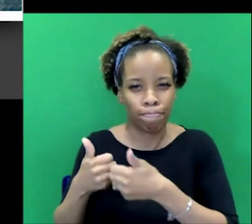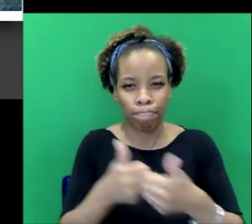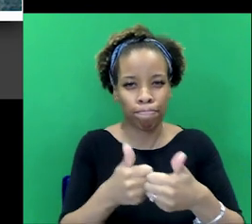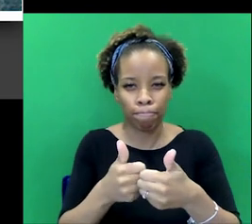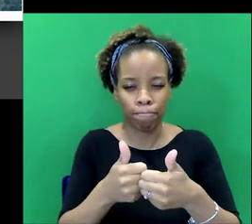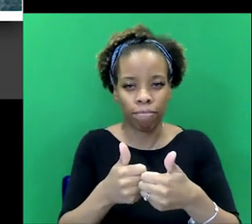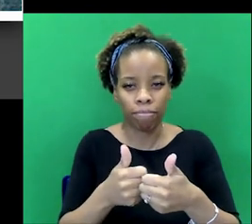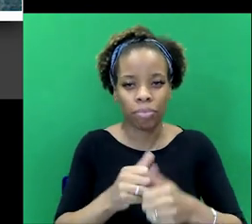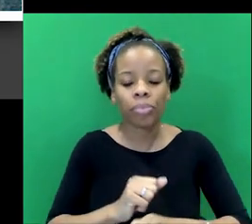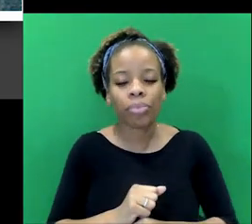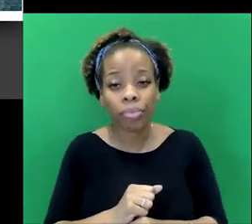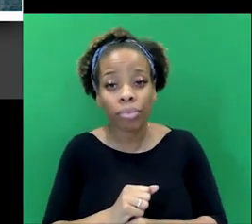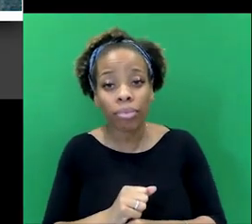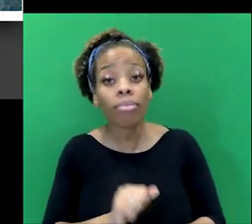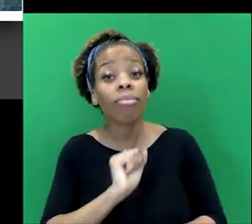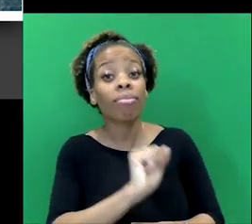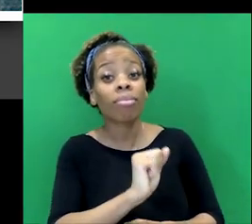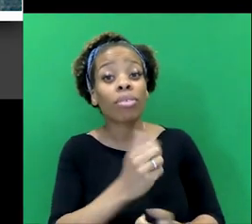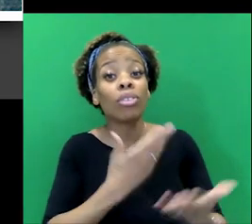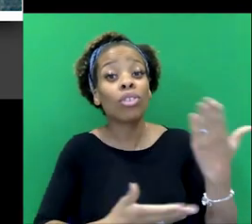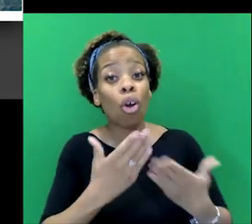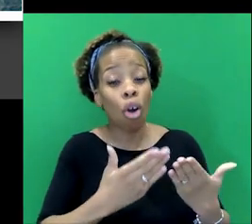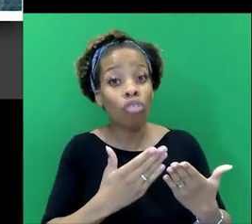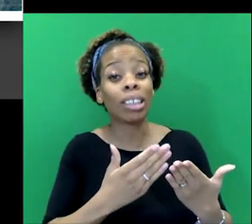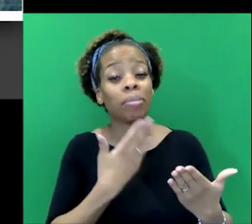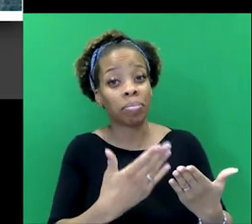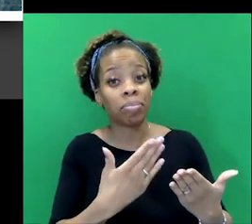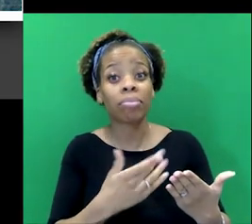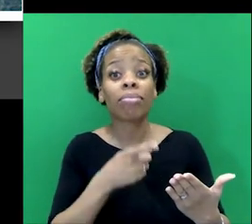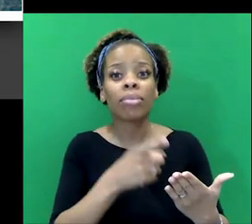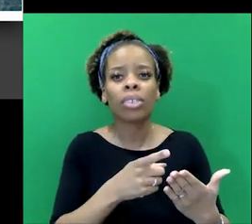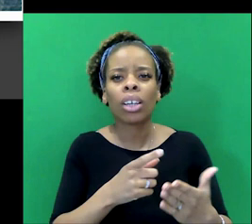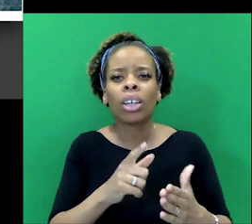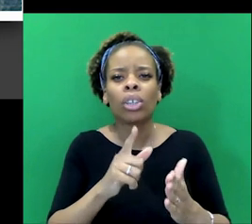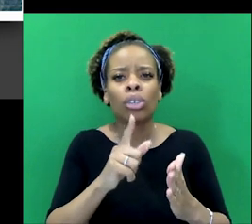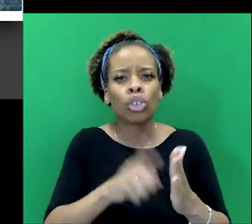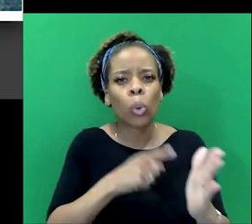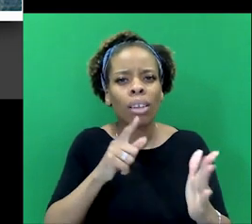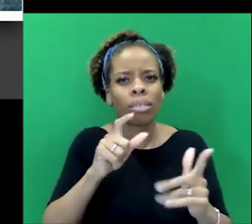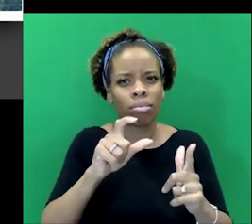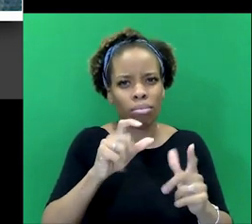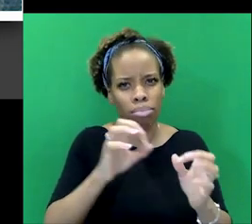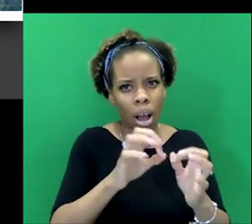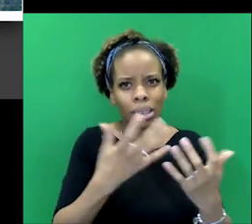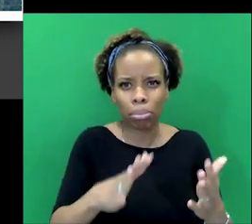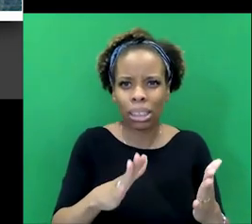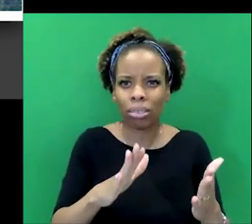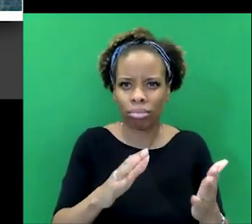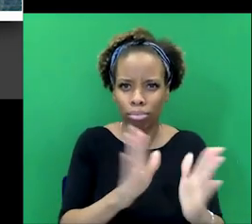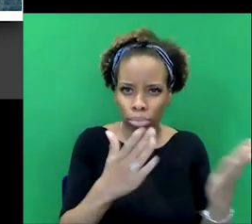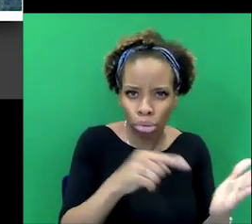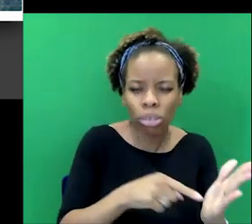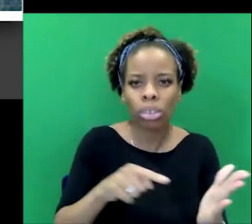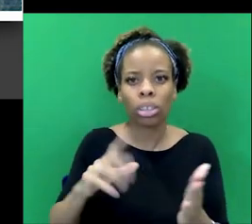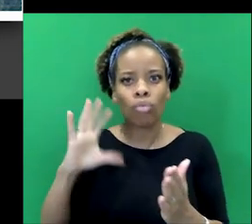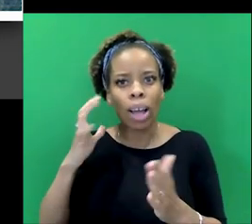before, hasn't it? Julian Barnes wrote a novel. I remember radio play about it a while ago as well.